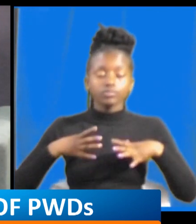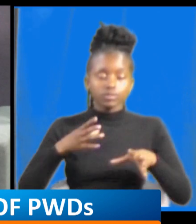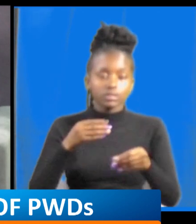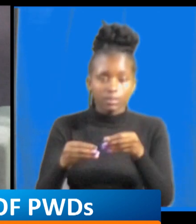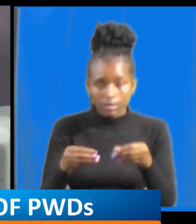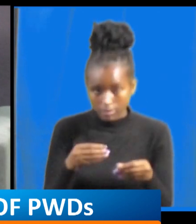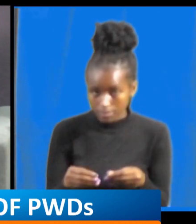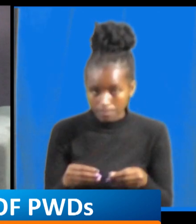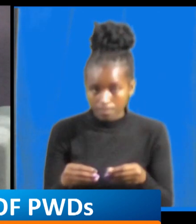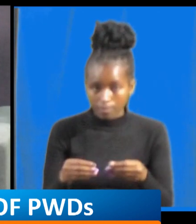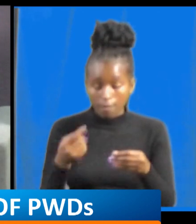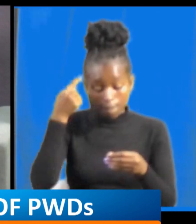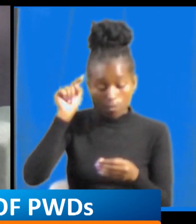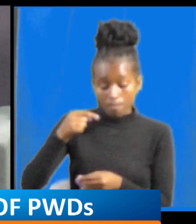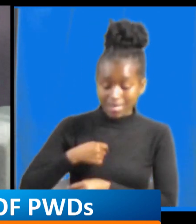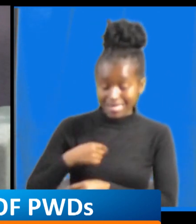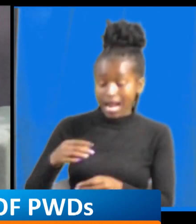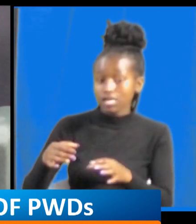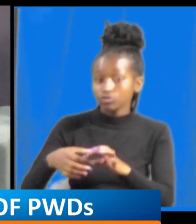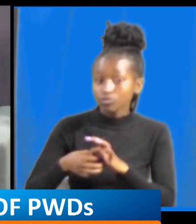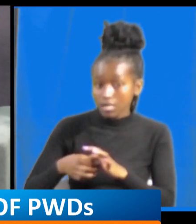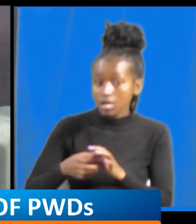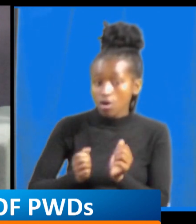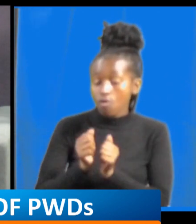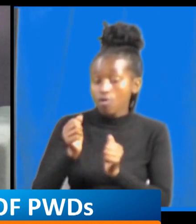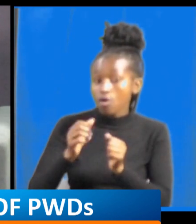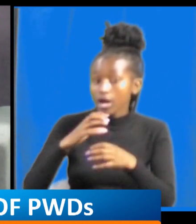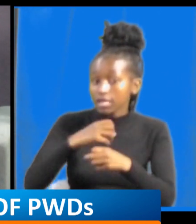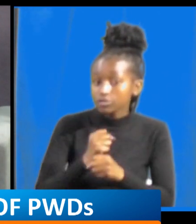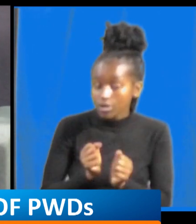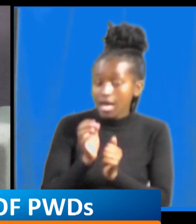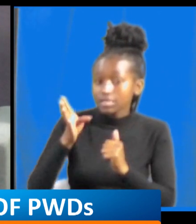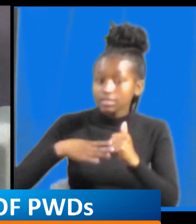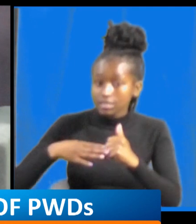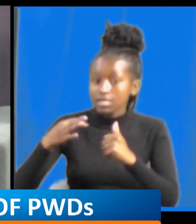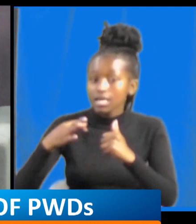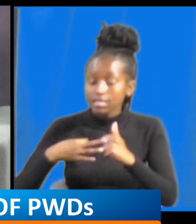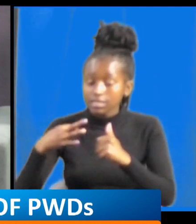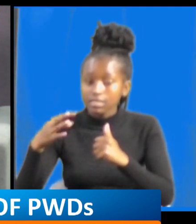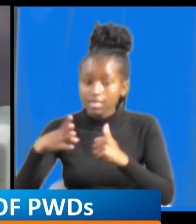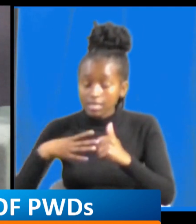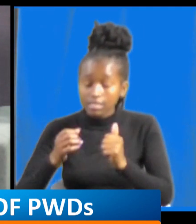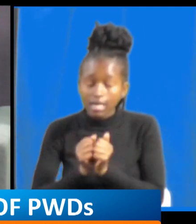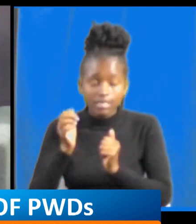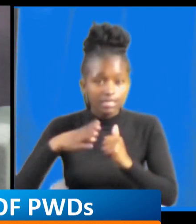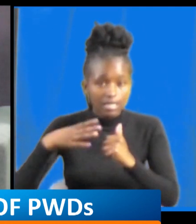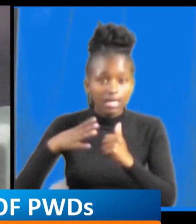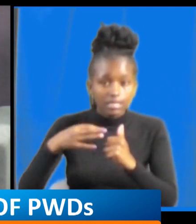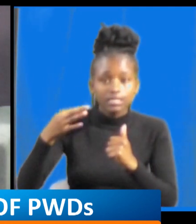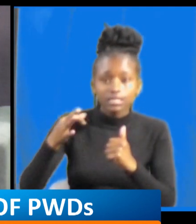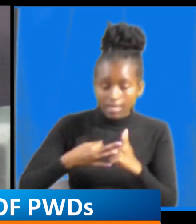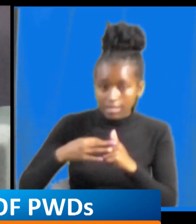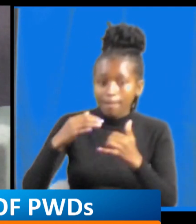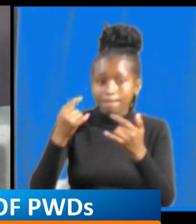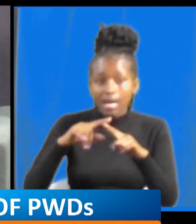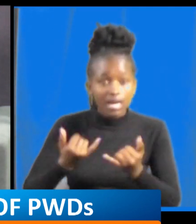for me APDK i joined it in 1998 there from there after 24 25 years yes 25